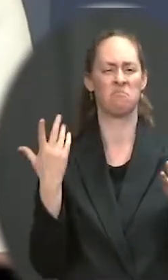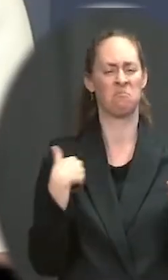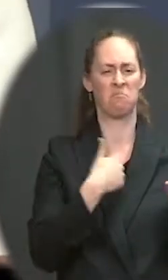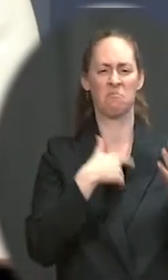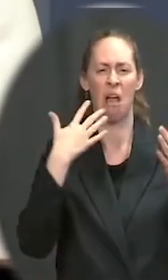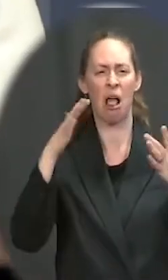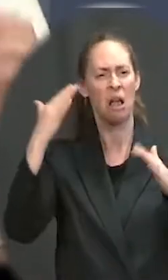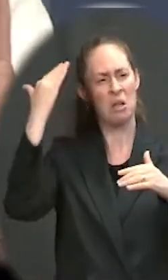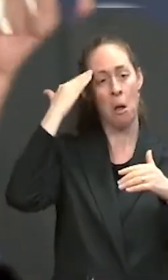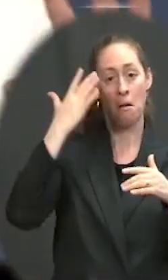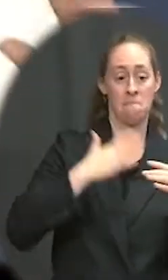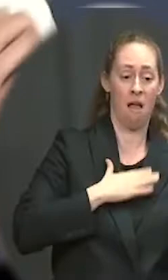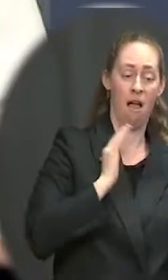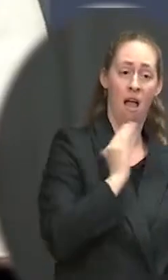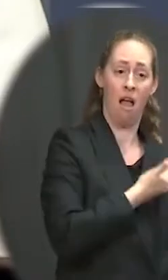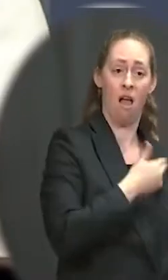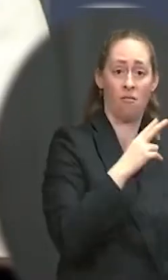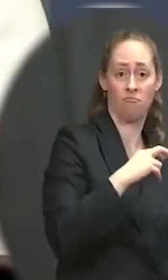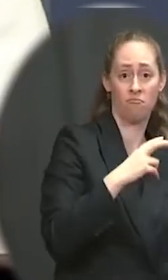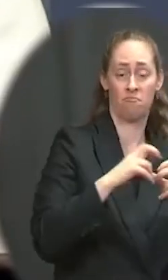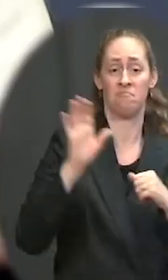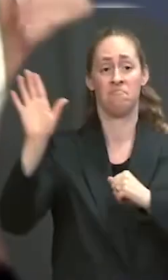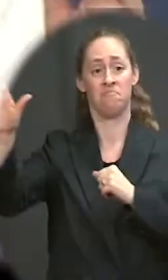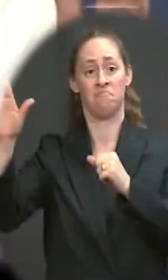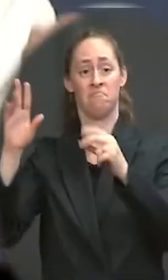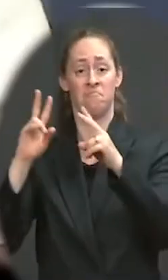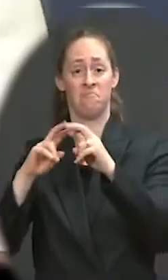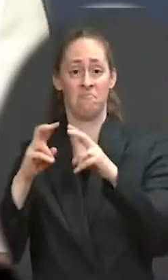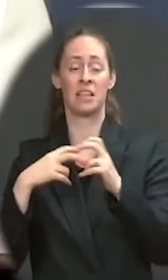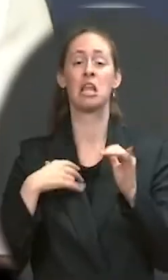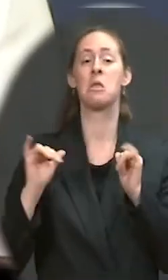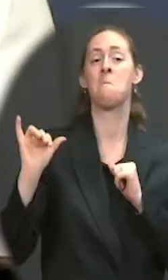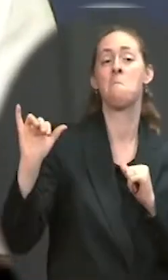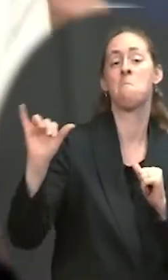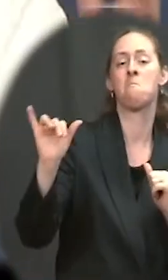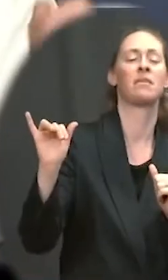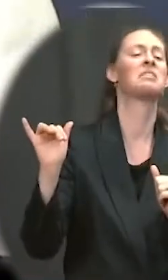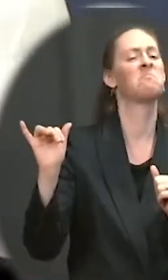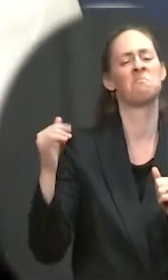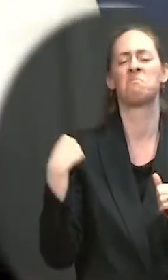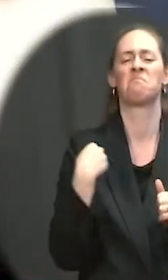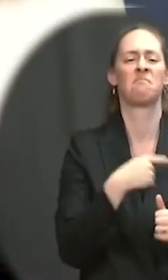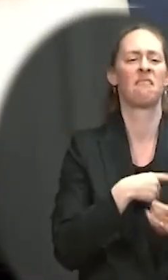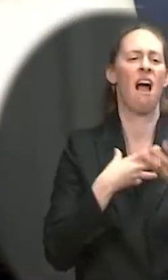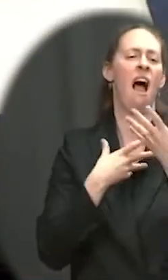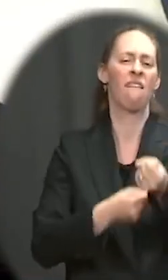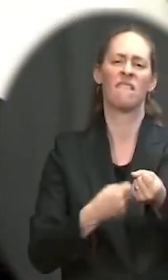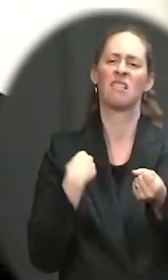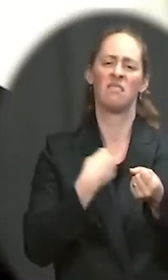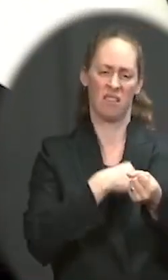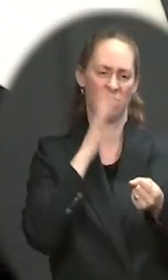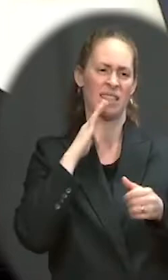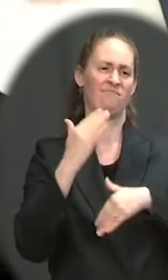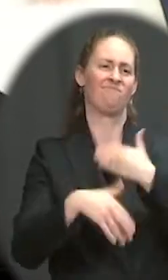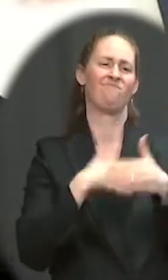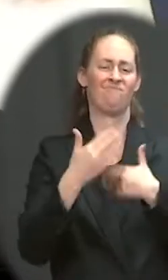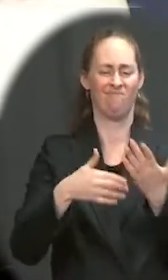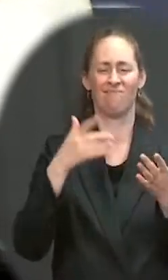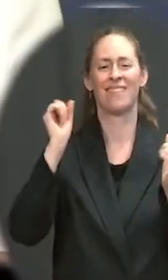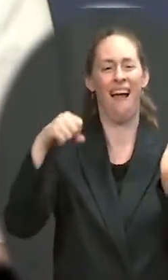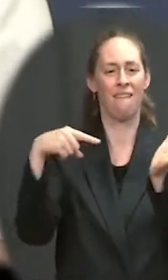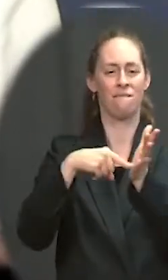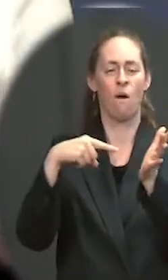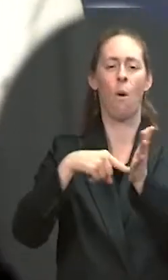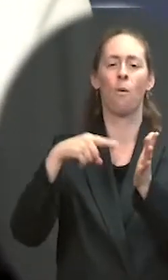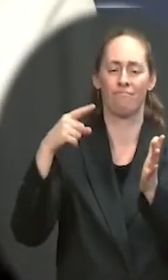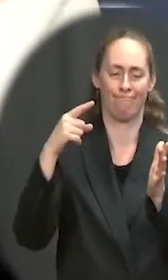are confident we'll be able to reach both our job creation projections and, of course, do it in a way we can pay for it. The And one international question. Israeli